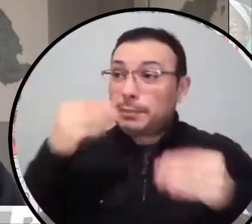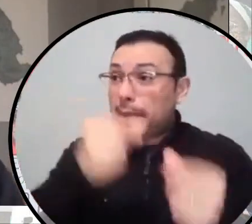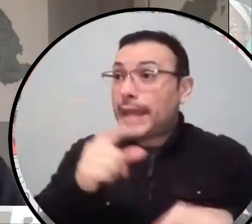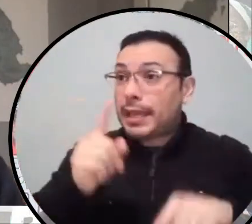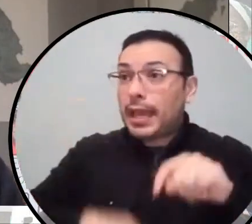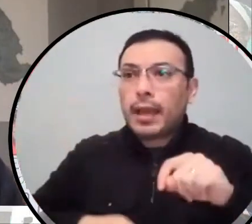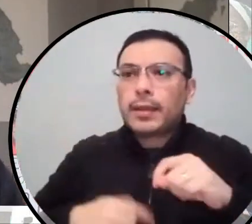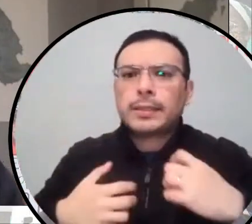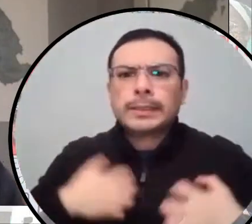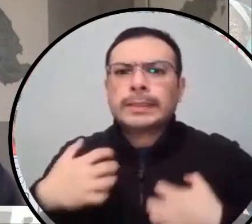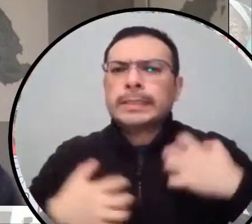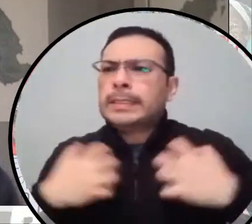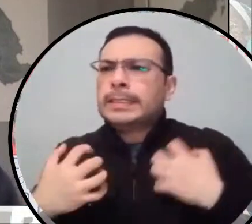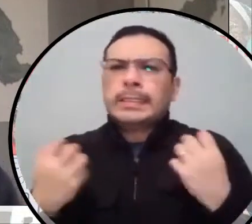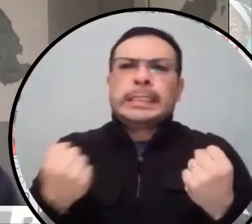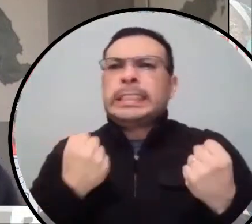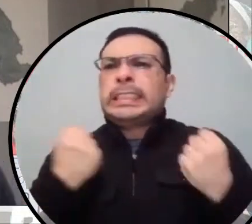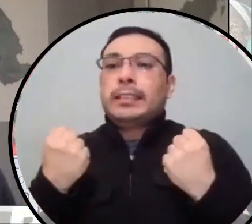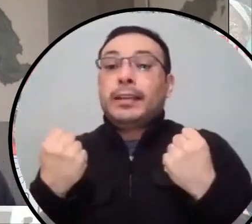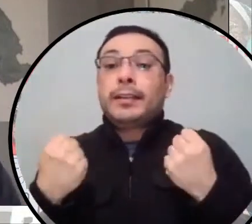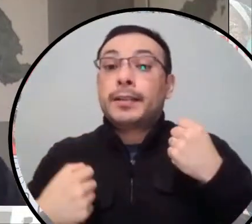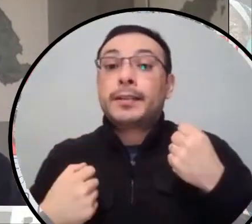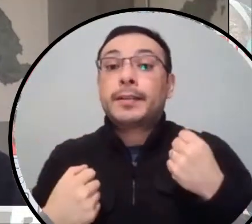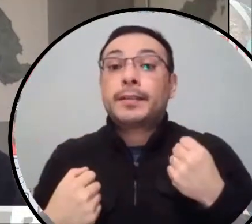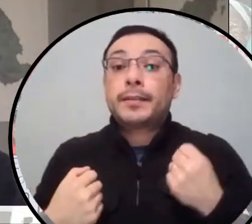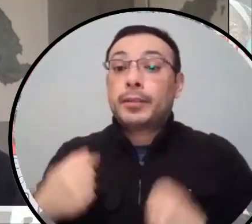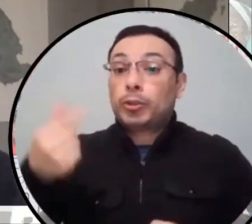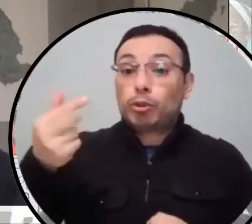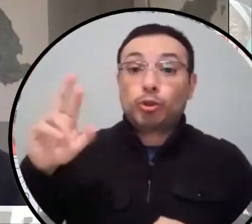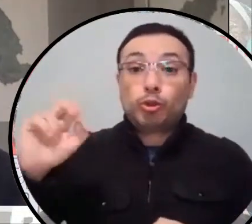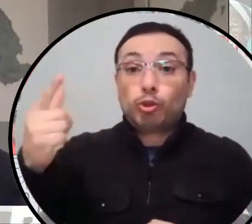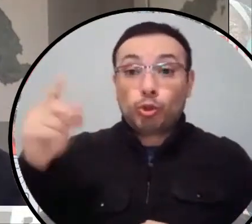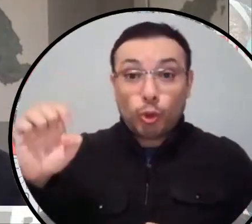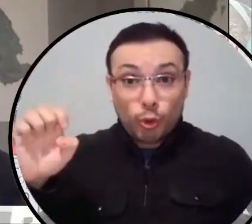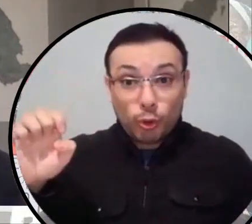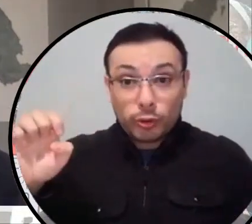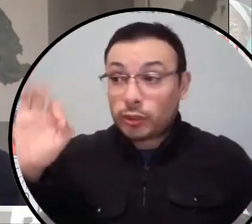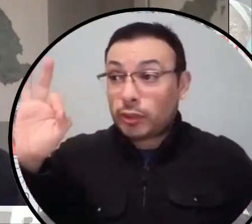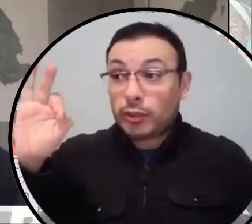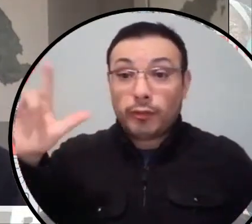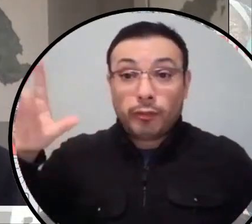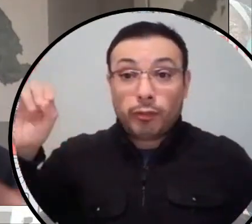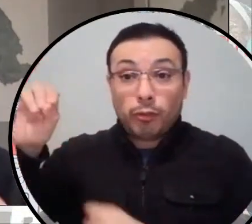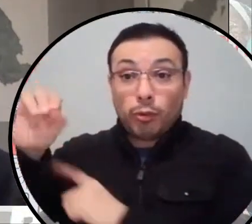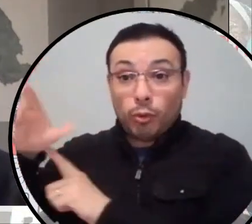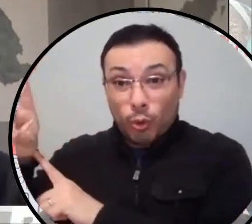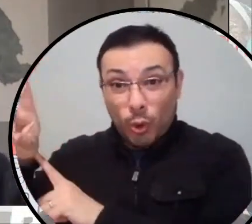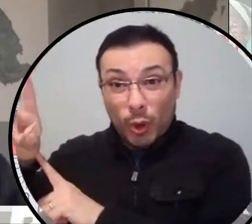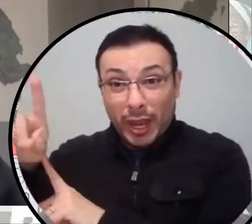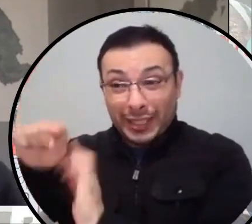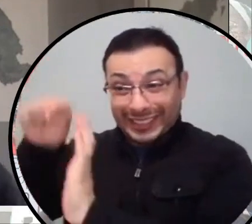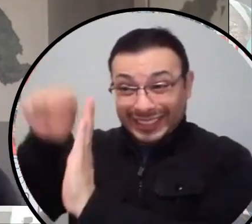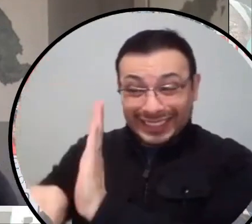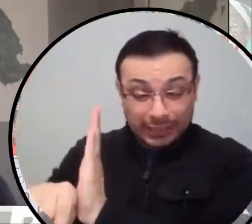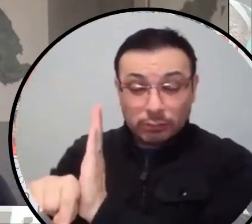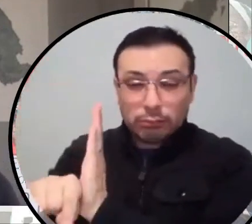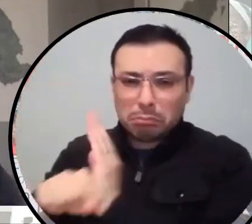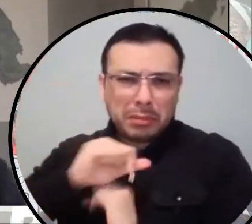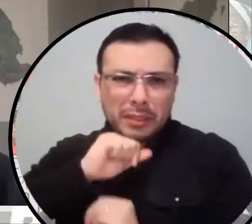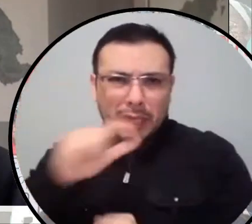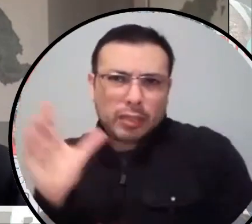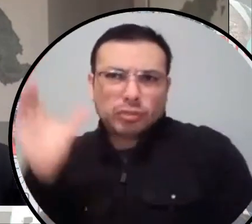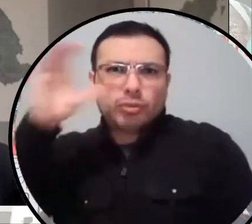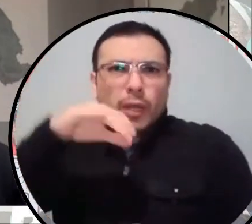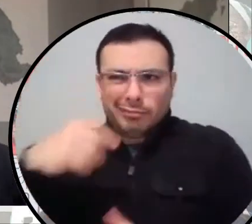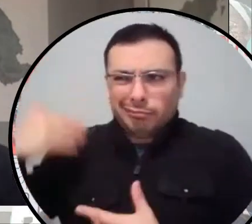off. It's unfortunately George Floyd's murder was not unusual because that's exactly what the police do. Breonna Taylor is like so many other